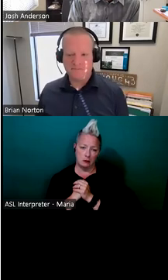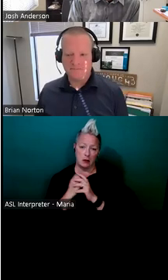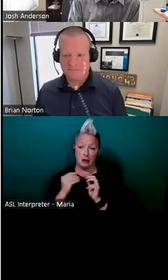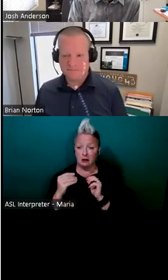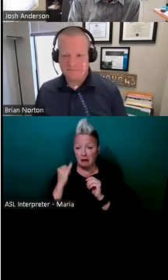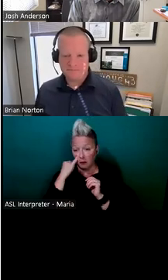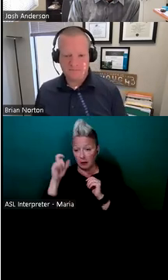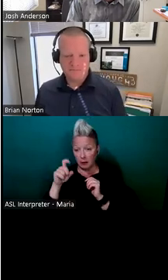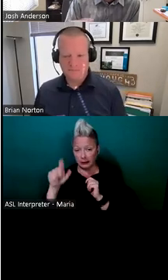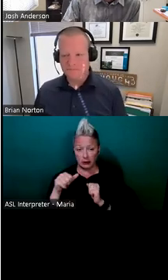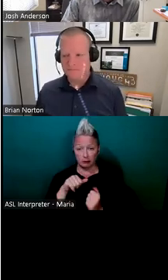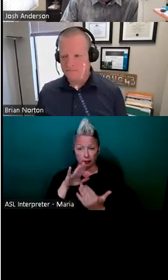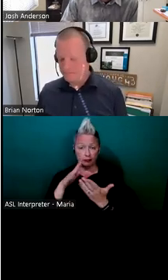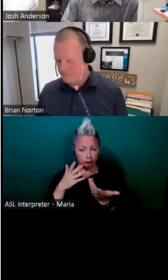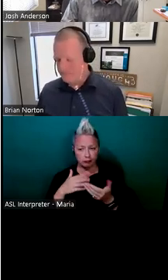up.